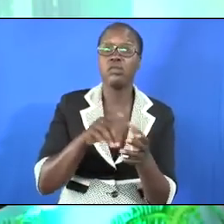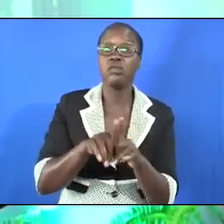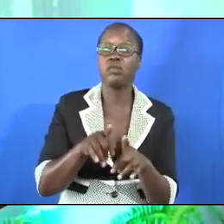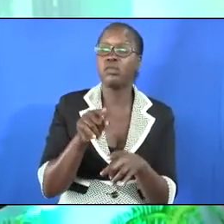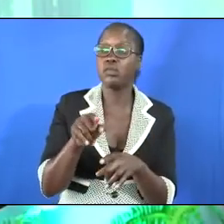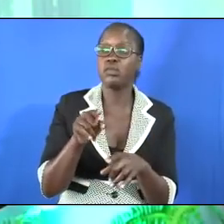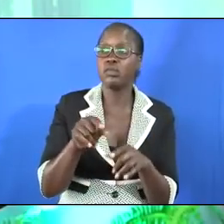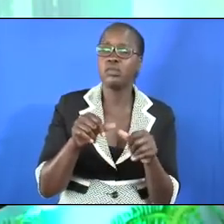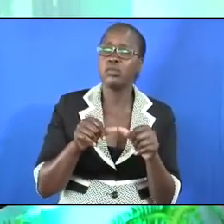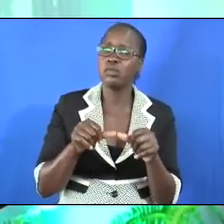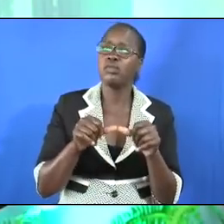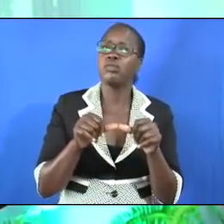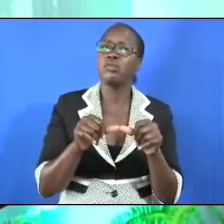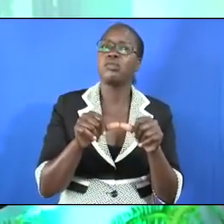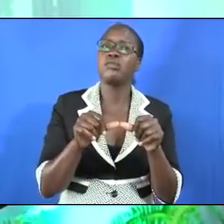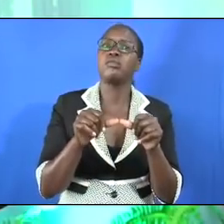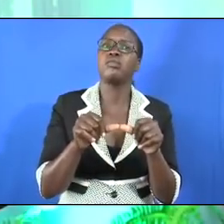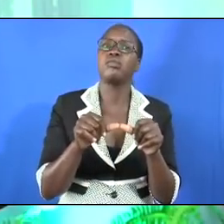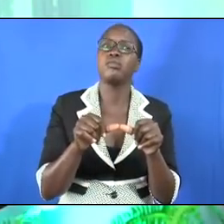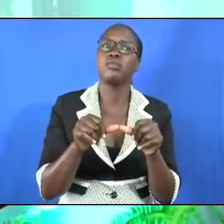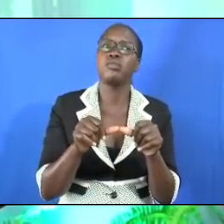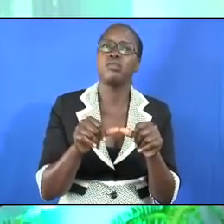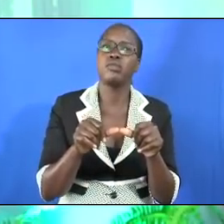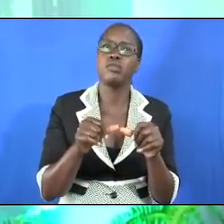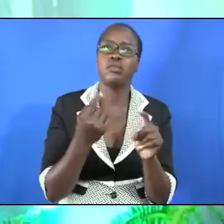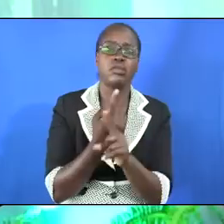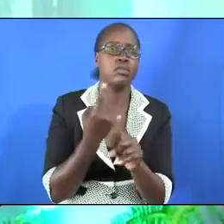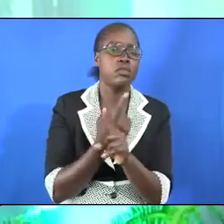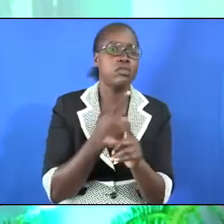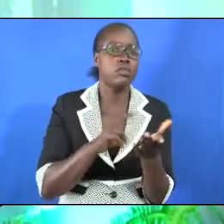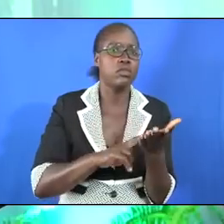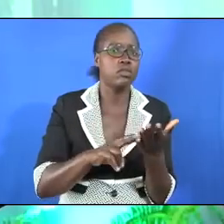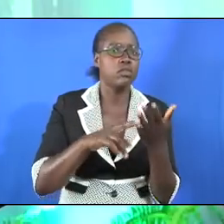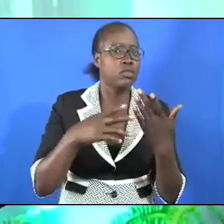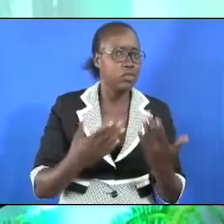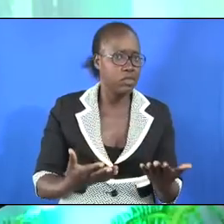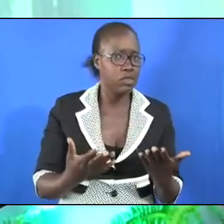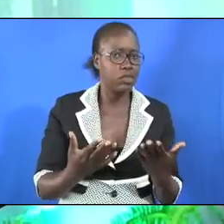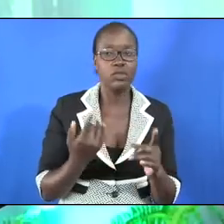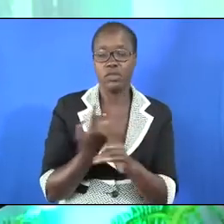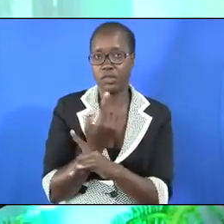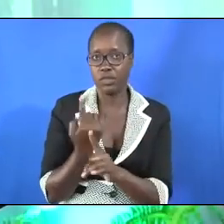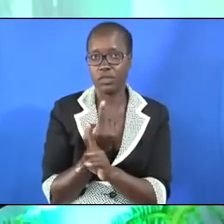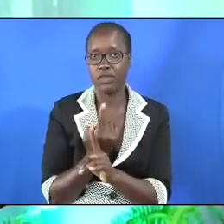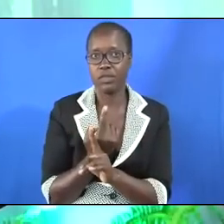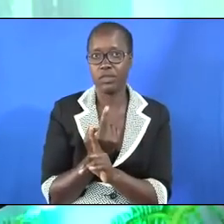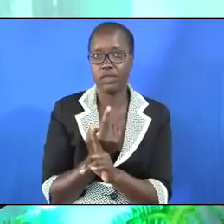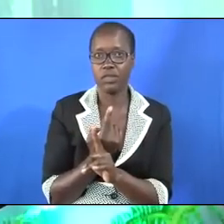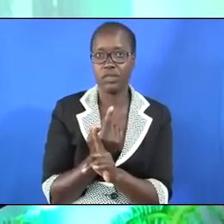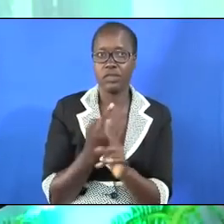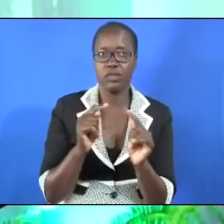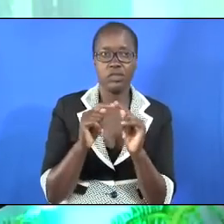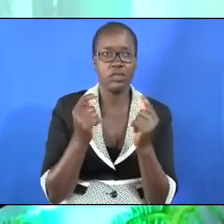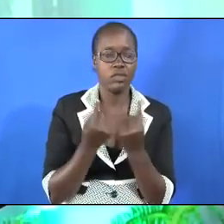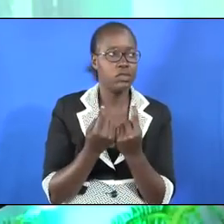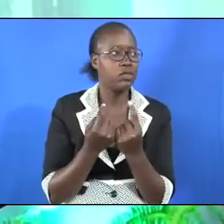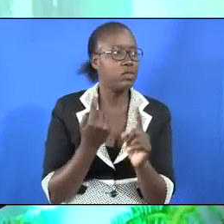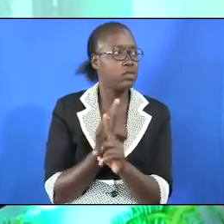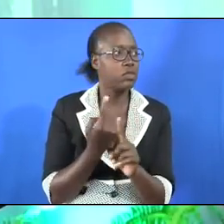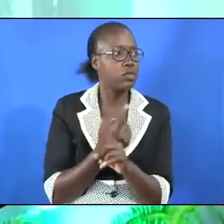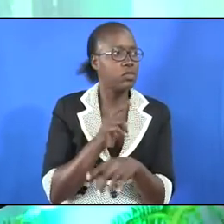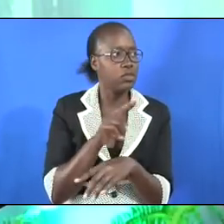go on and on and on and read to you several texts of how various tribes and various